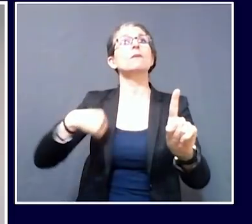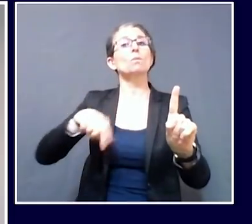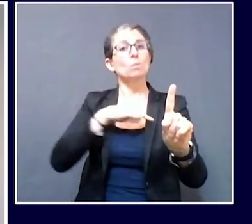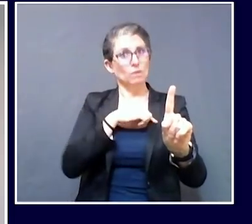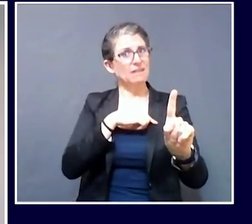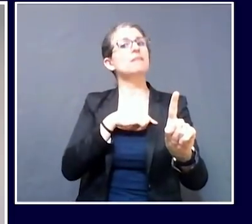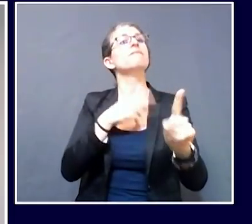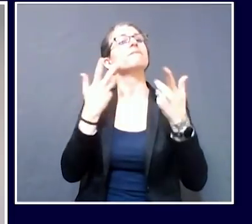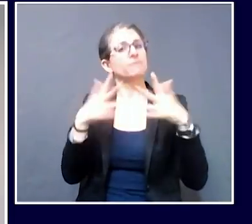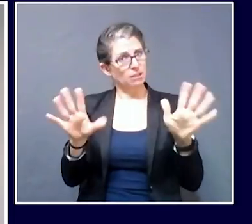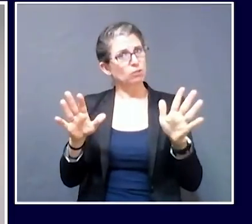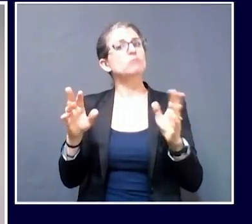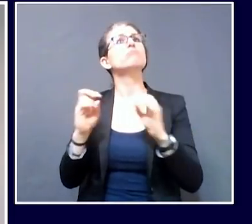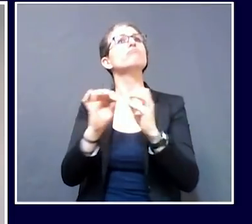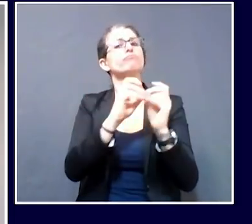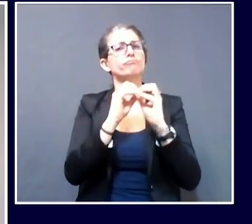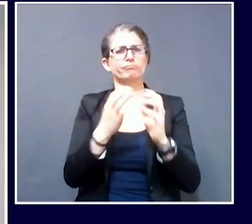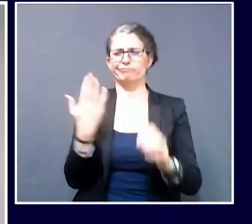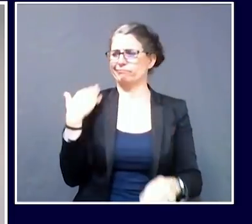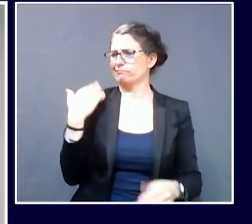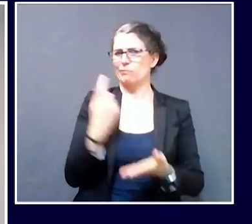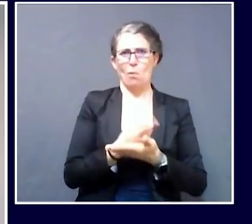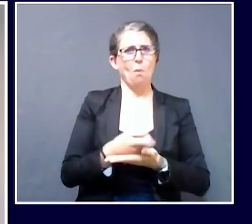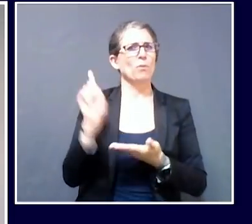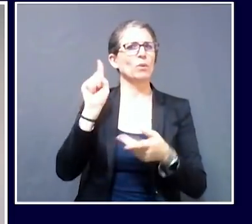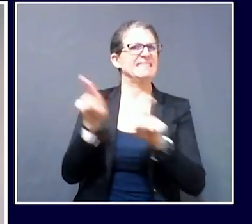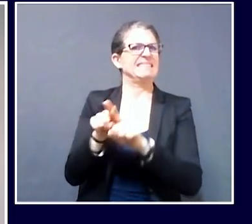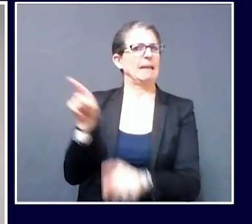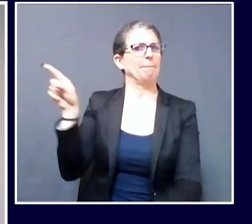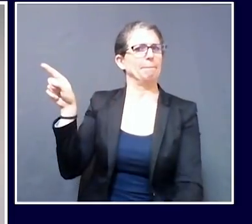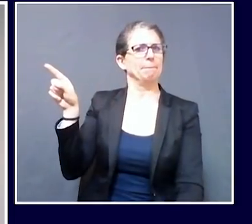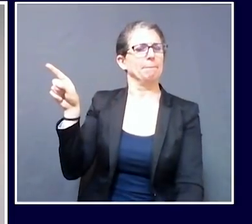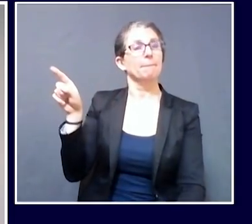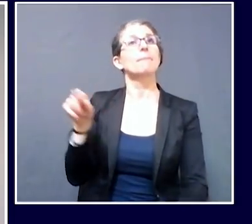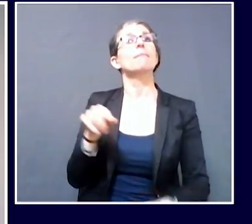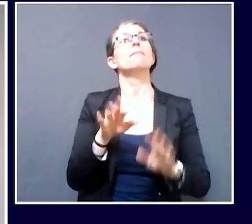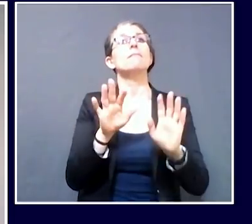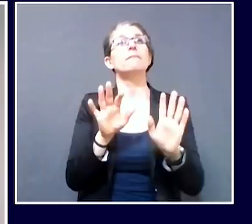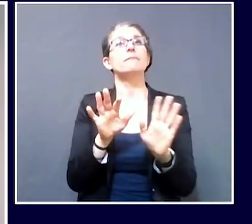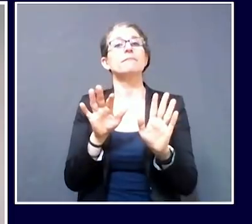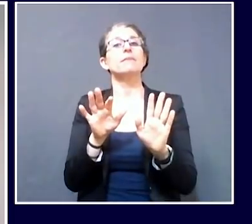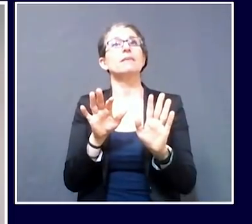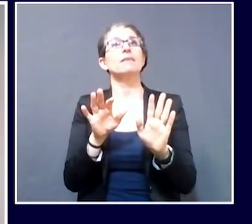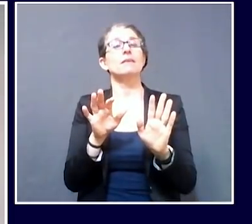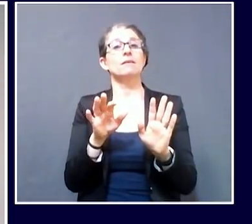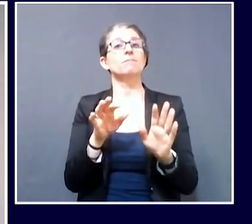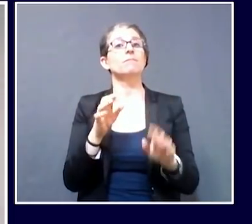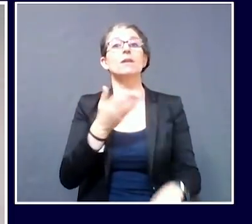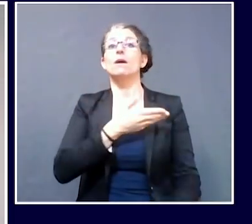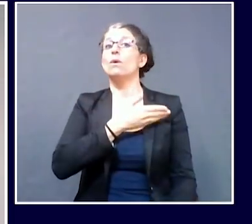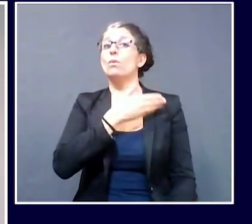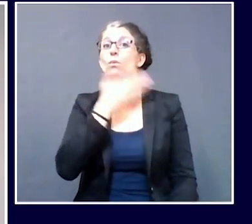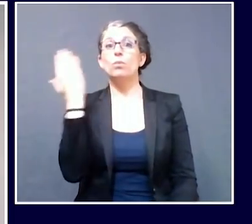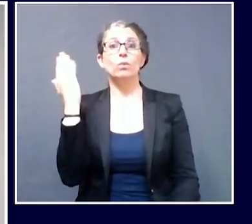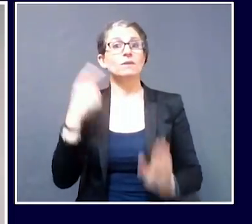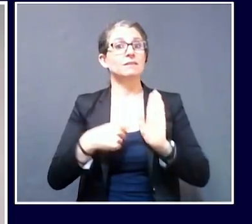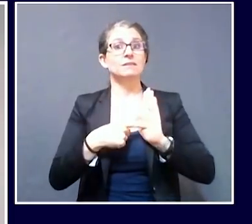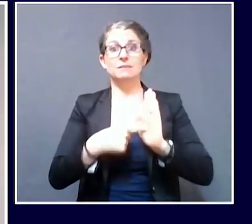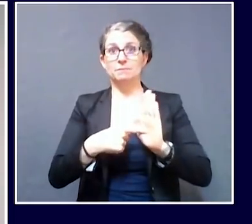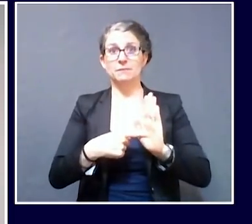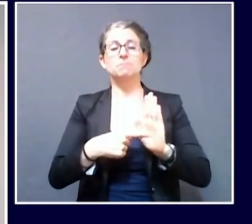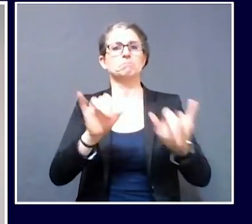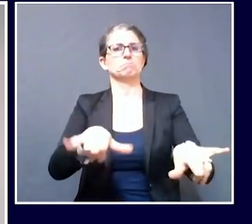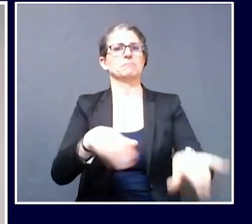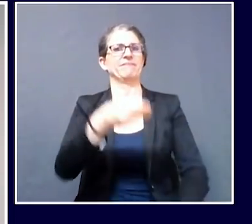these briefings about a week ago. The difference between asymptomatic transmission and what is really much more